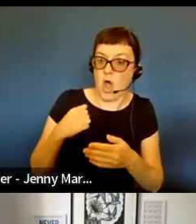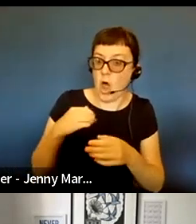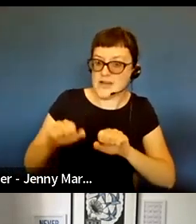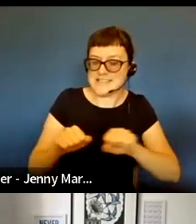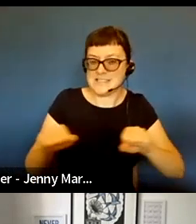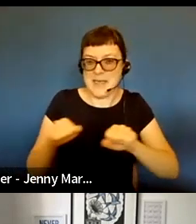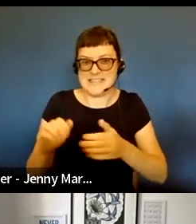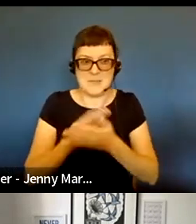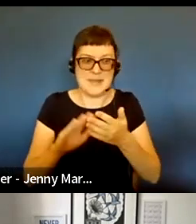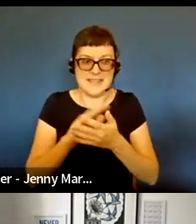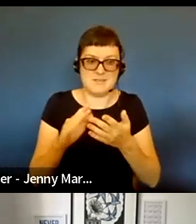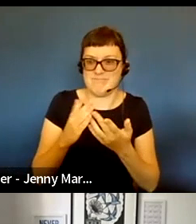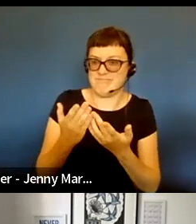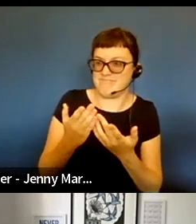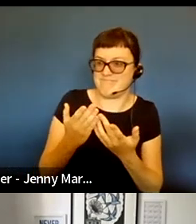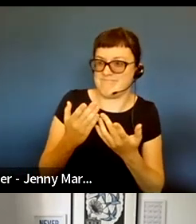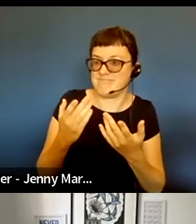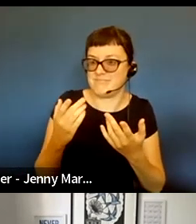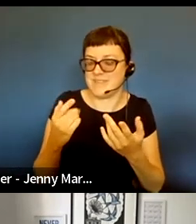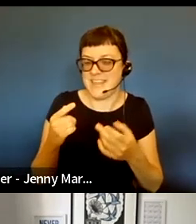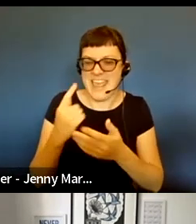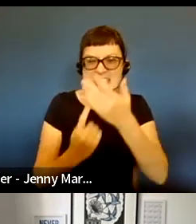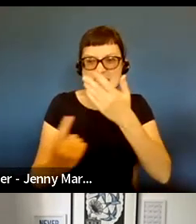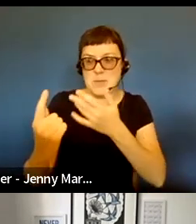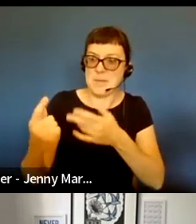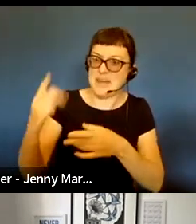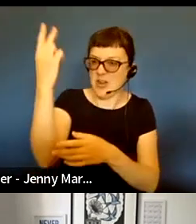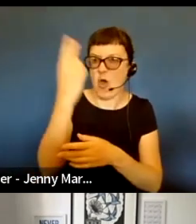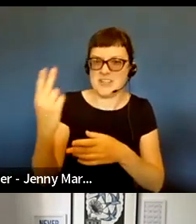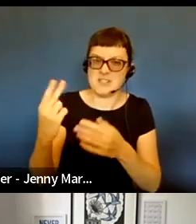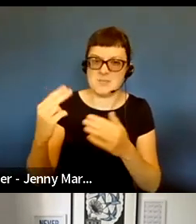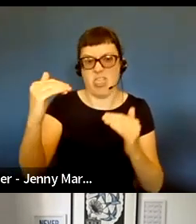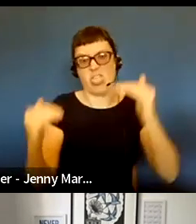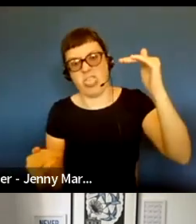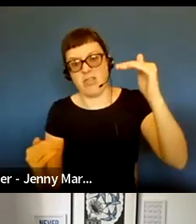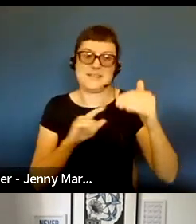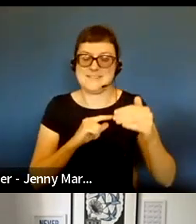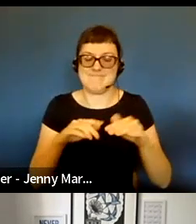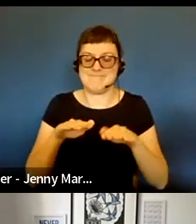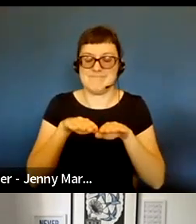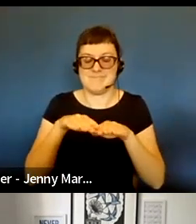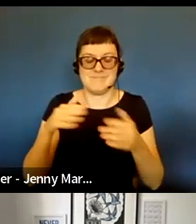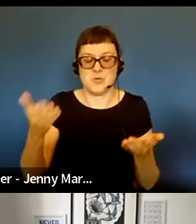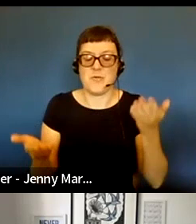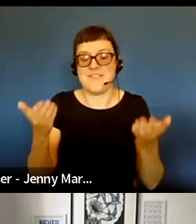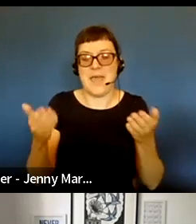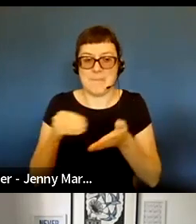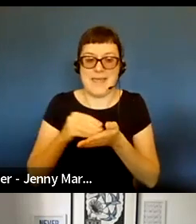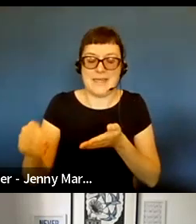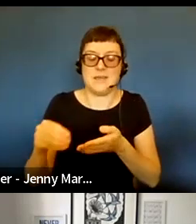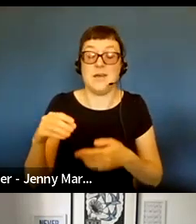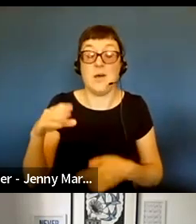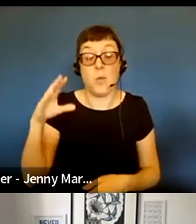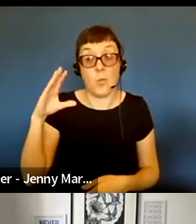situations for independent and freelance artists. We wanted to make sure that the space was